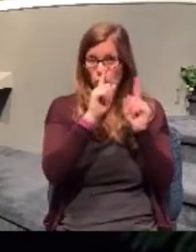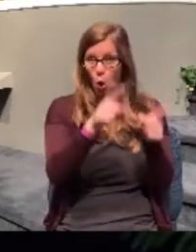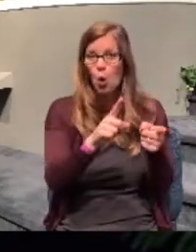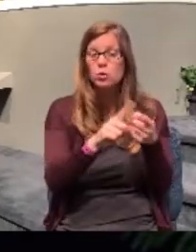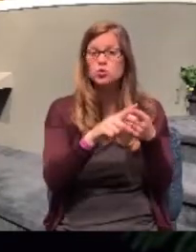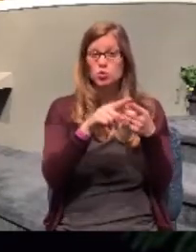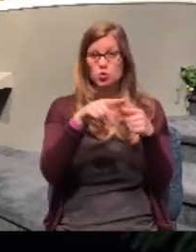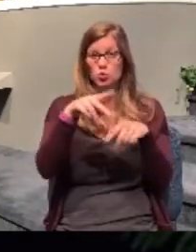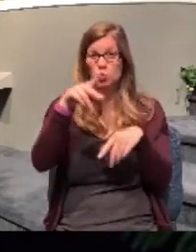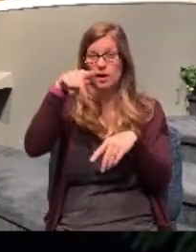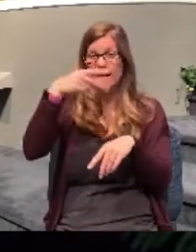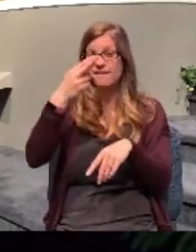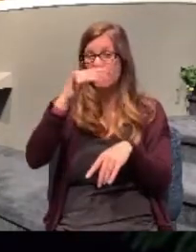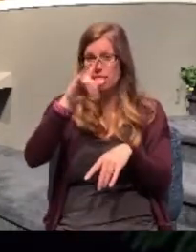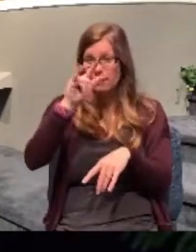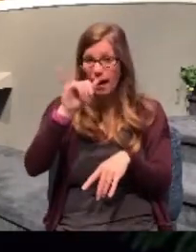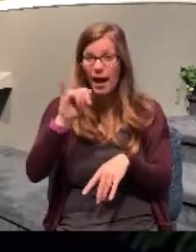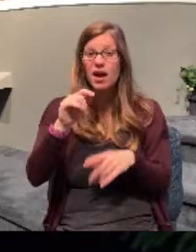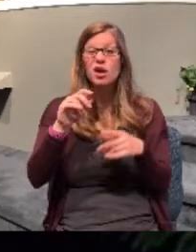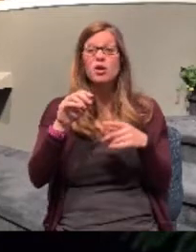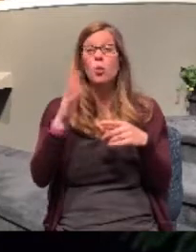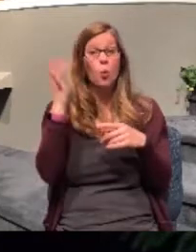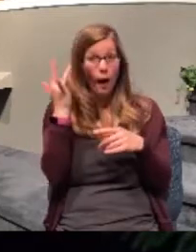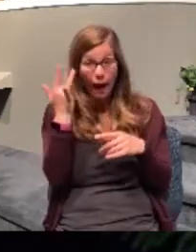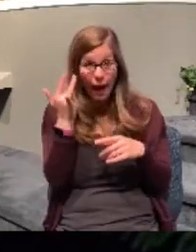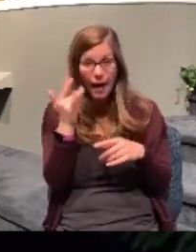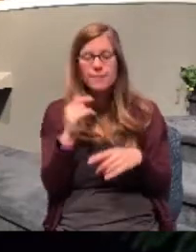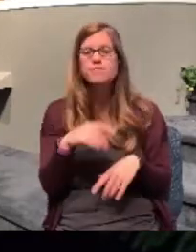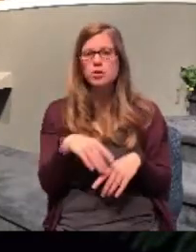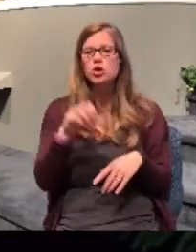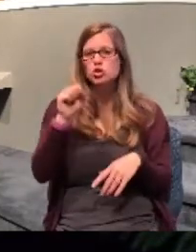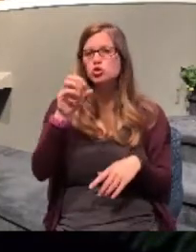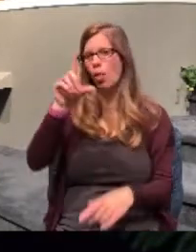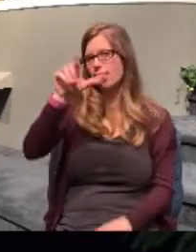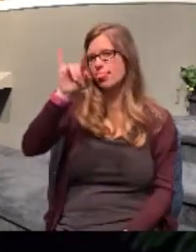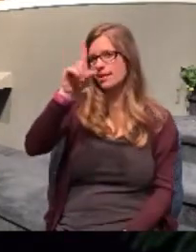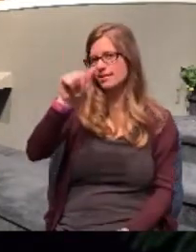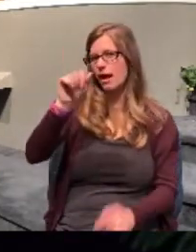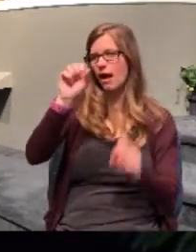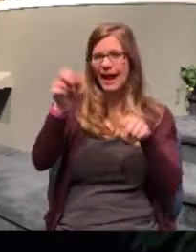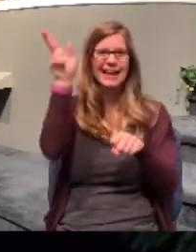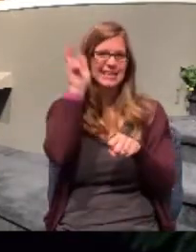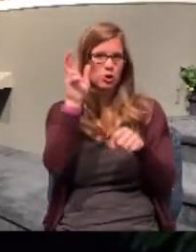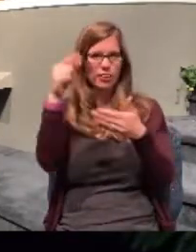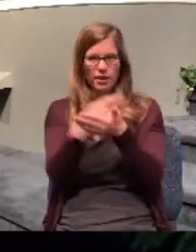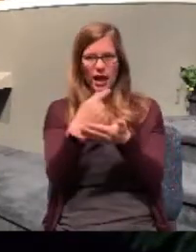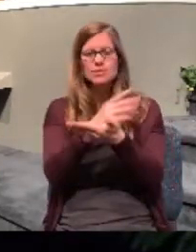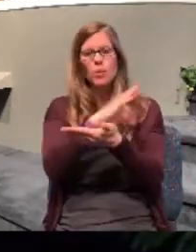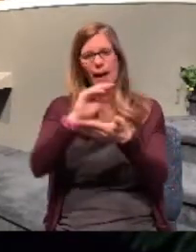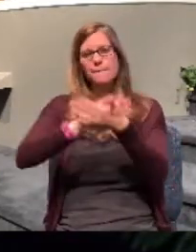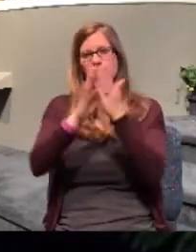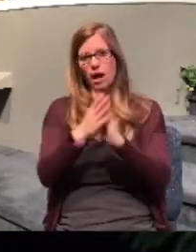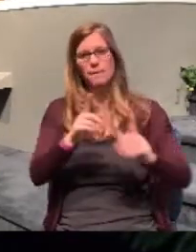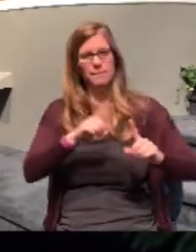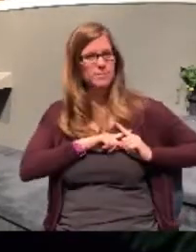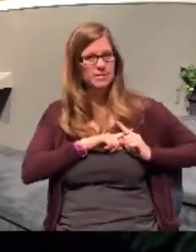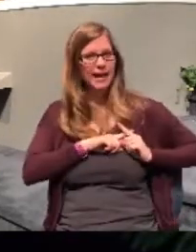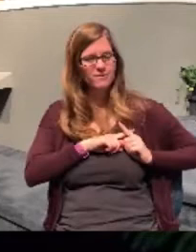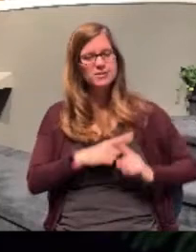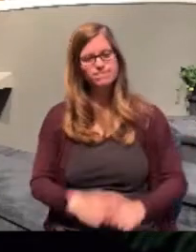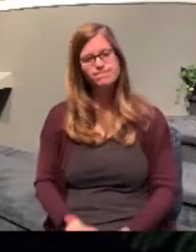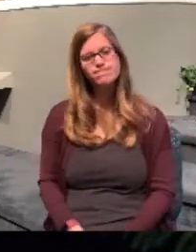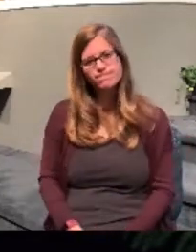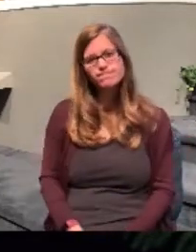Lydia and her family could hear a clear presentation of the gospel and so that they could get